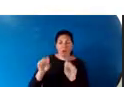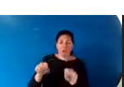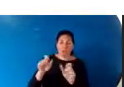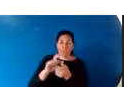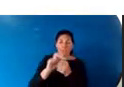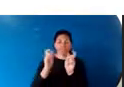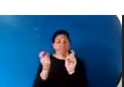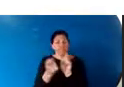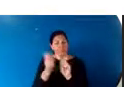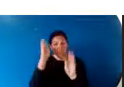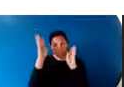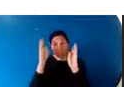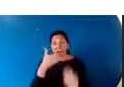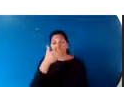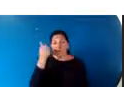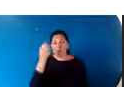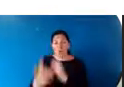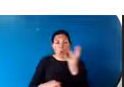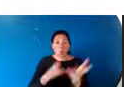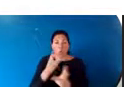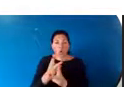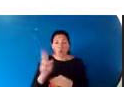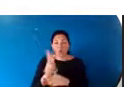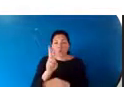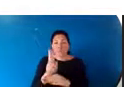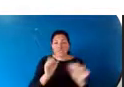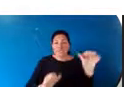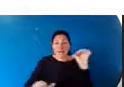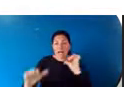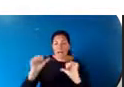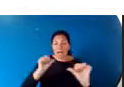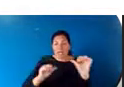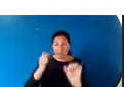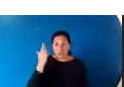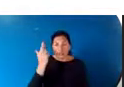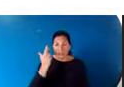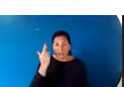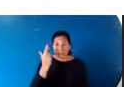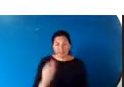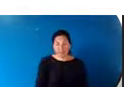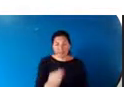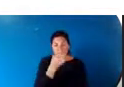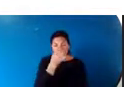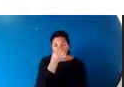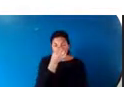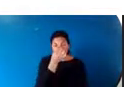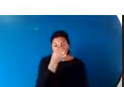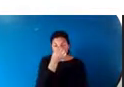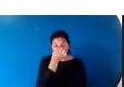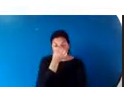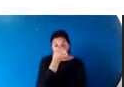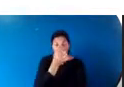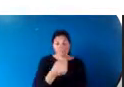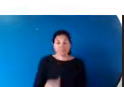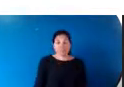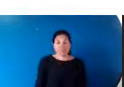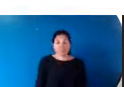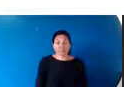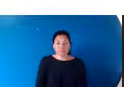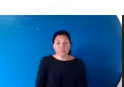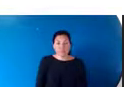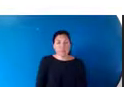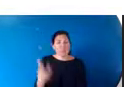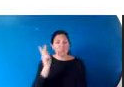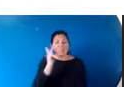world slowly, gradually through scientific reason. You know, we have seen science being arrogant in time of COVID, science being